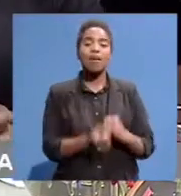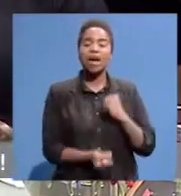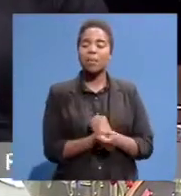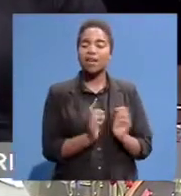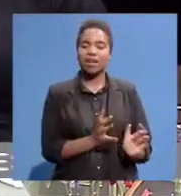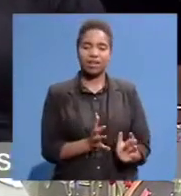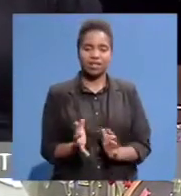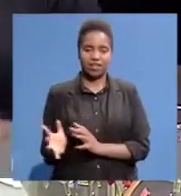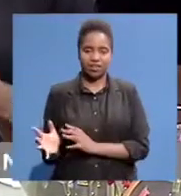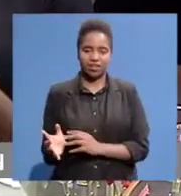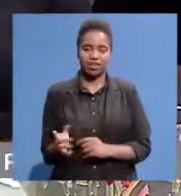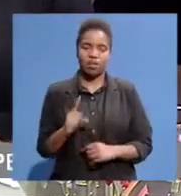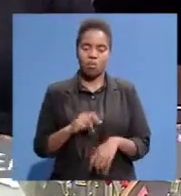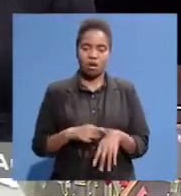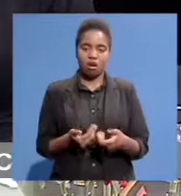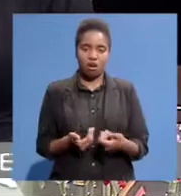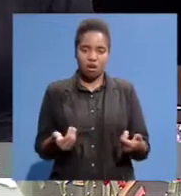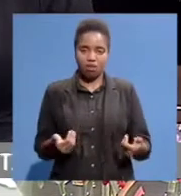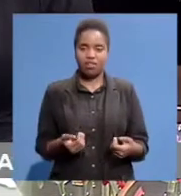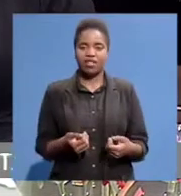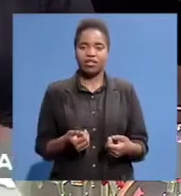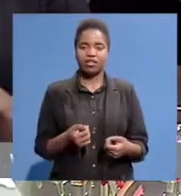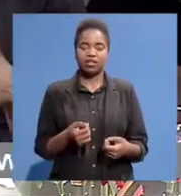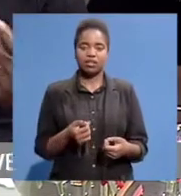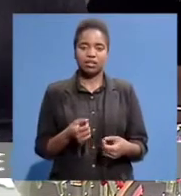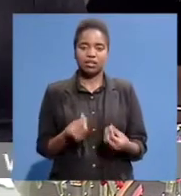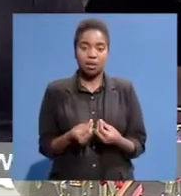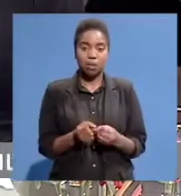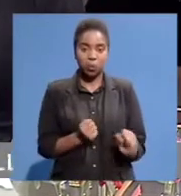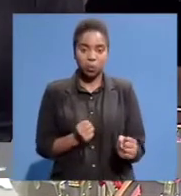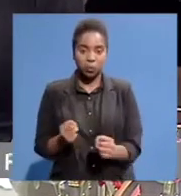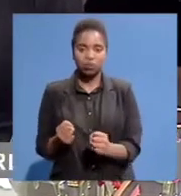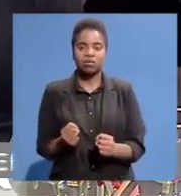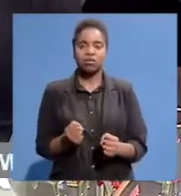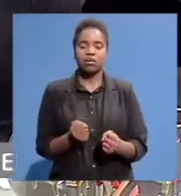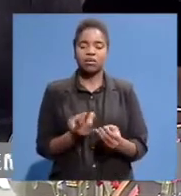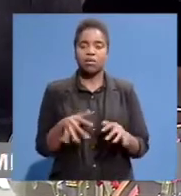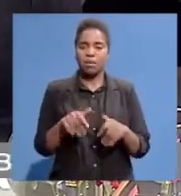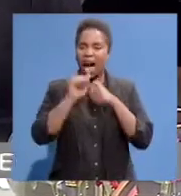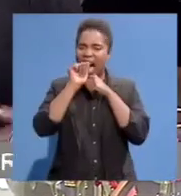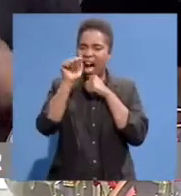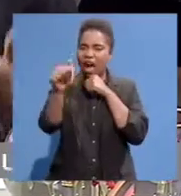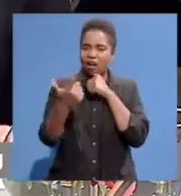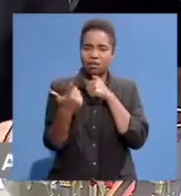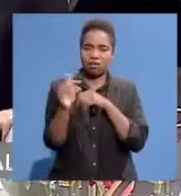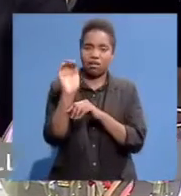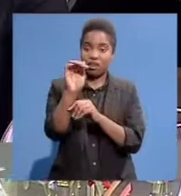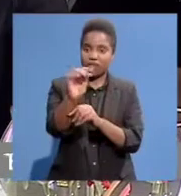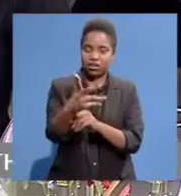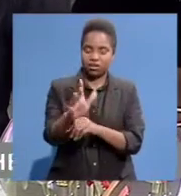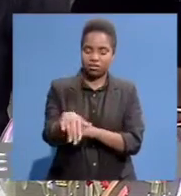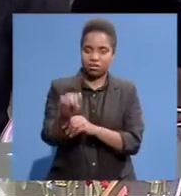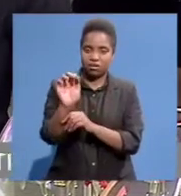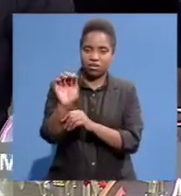us Blow after blow After blow You made reference To the state of emergency A lot of people Leaving and going away Exile The sanctions That were